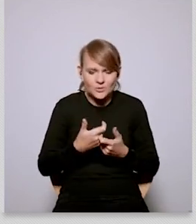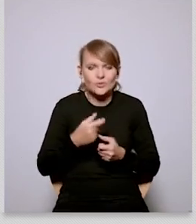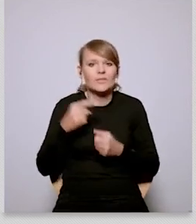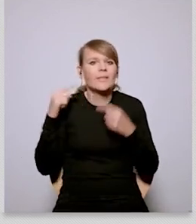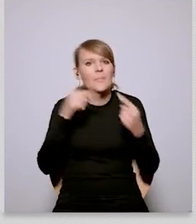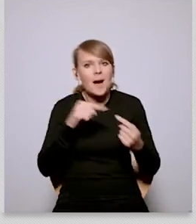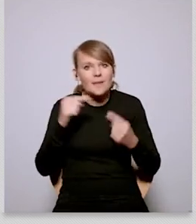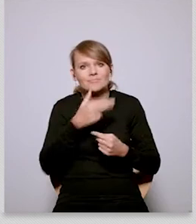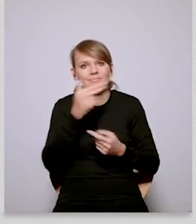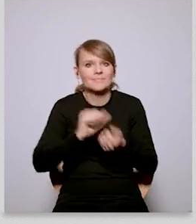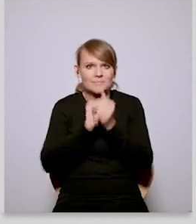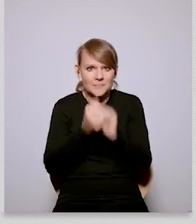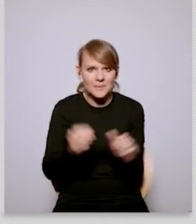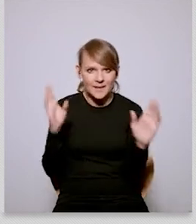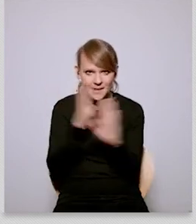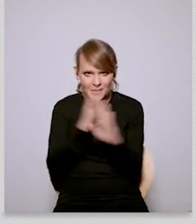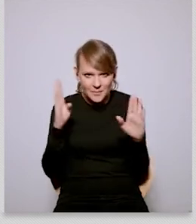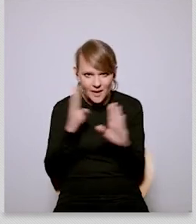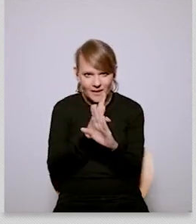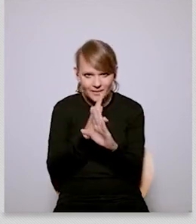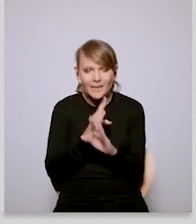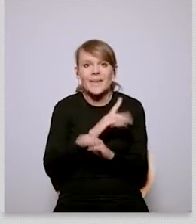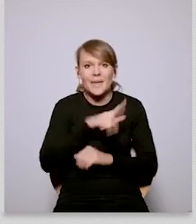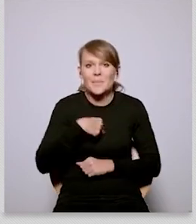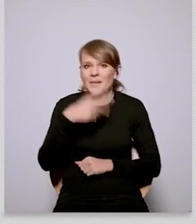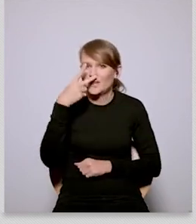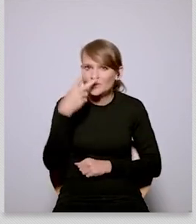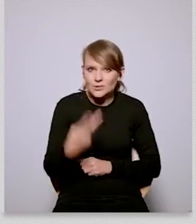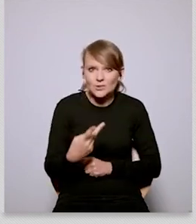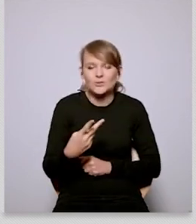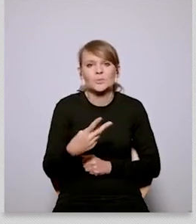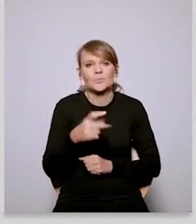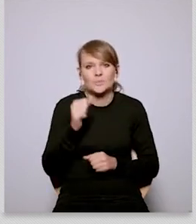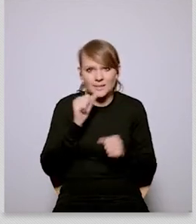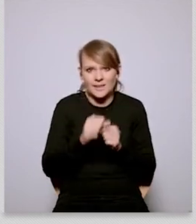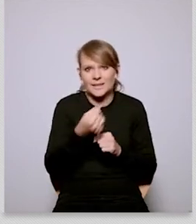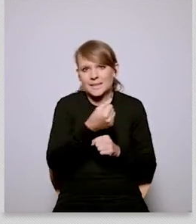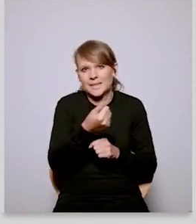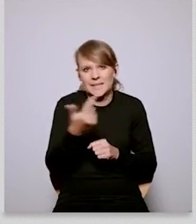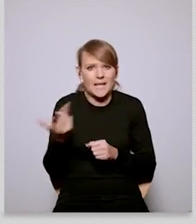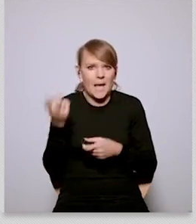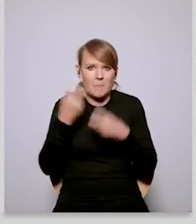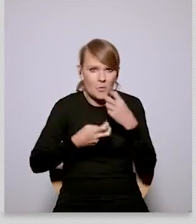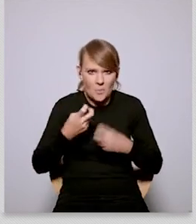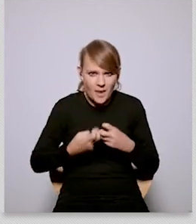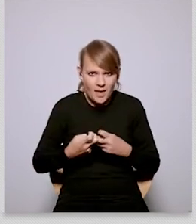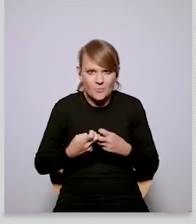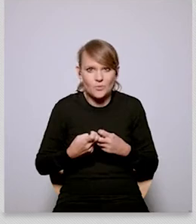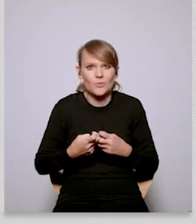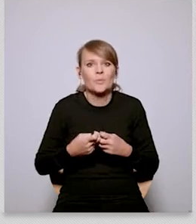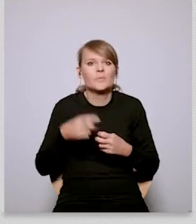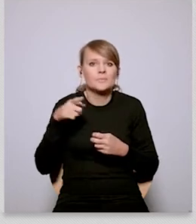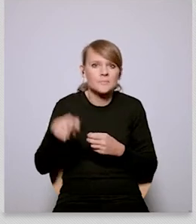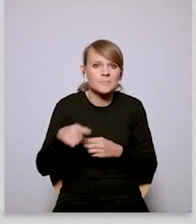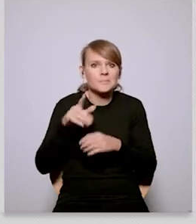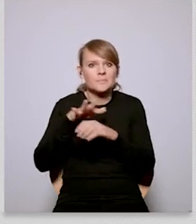um um a number of problems have been emphasized about the shaping of the of the european green deal but i i would kind of add another